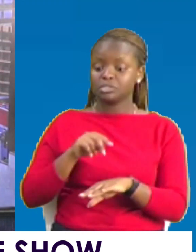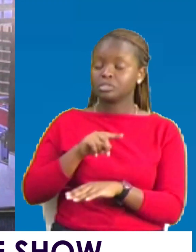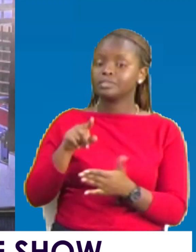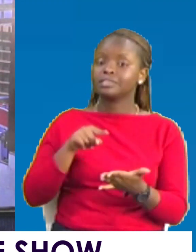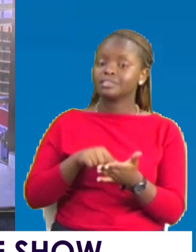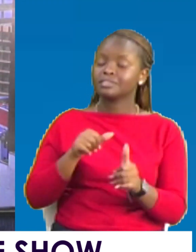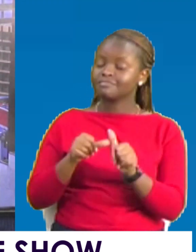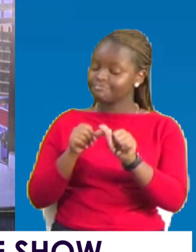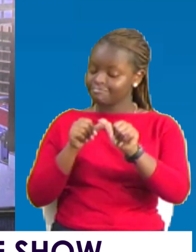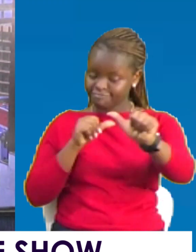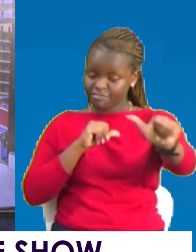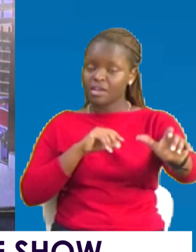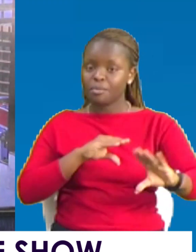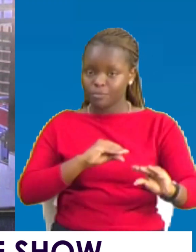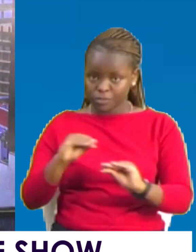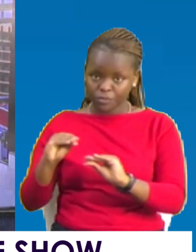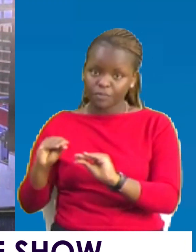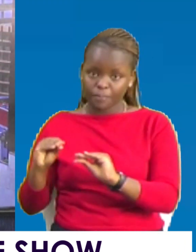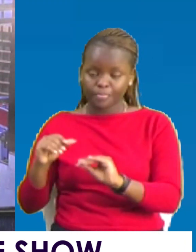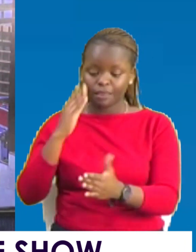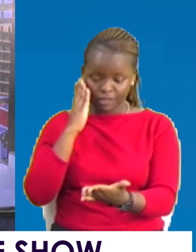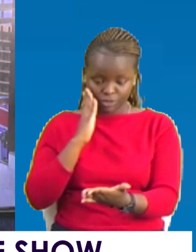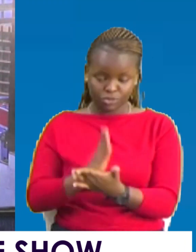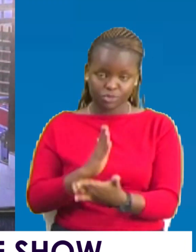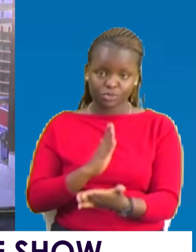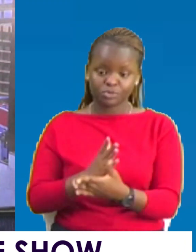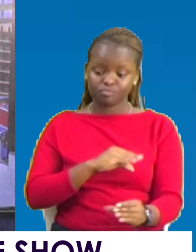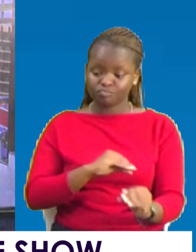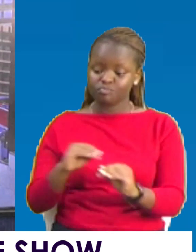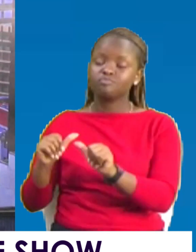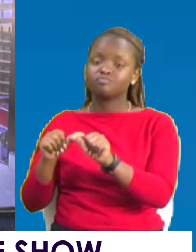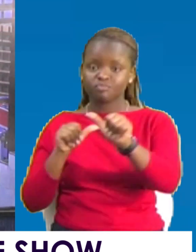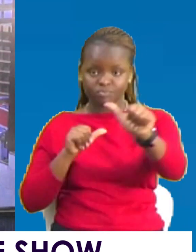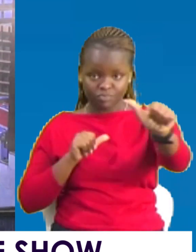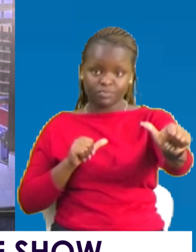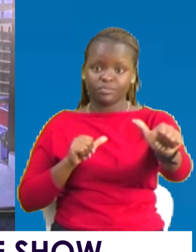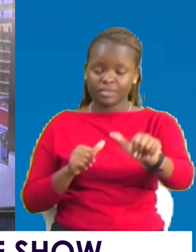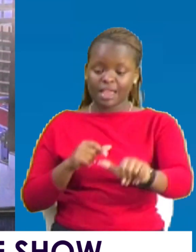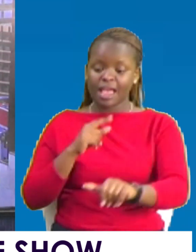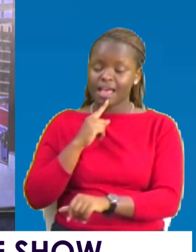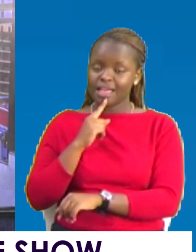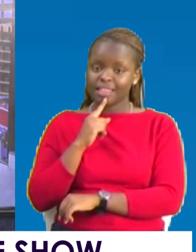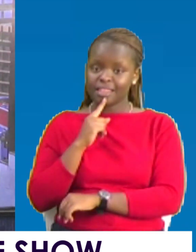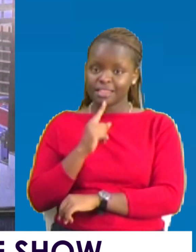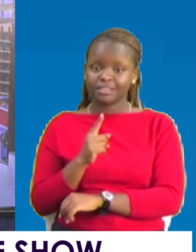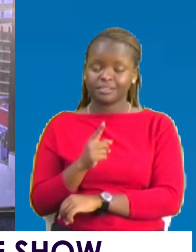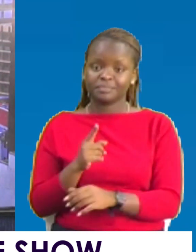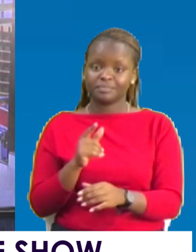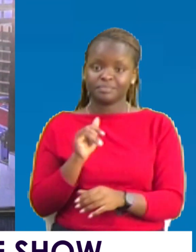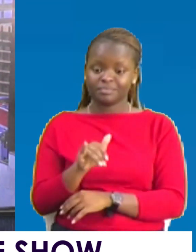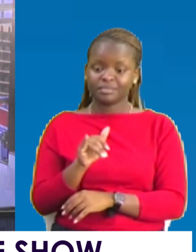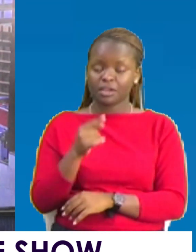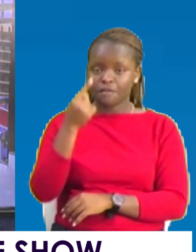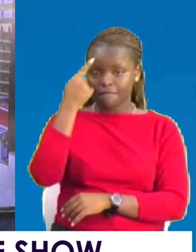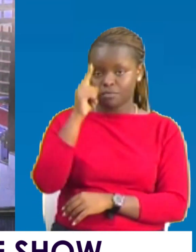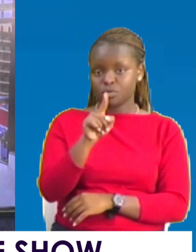going far. It is going far. For sure it is going far. And that is my declaration. For you. You